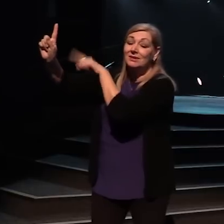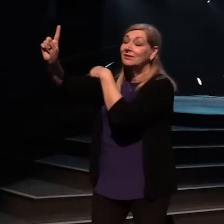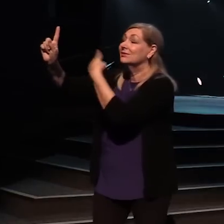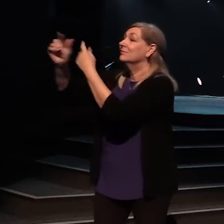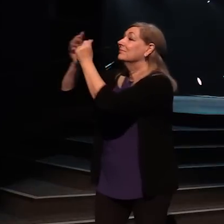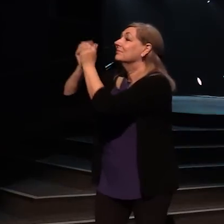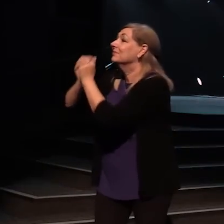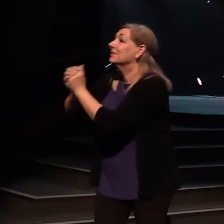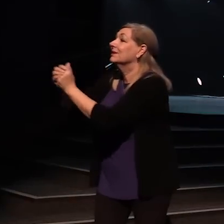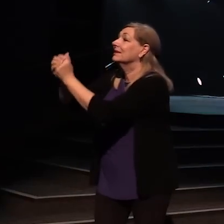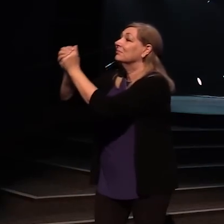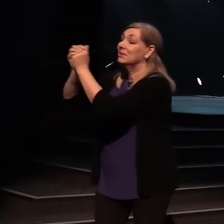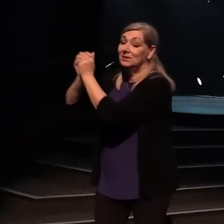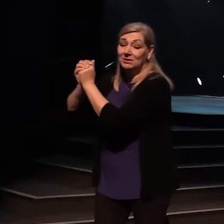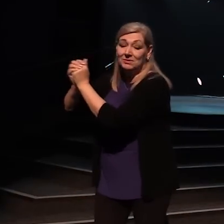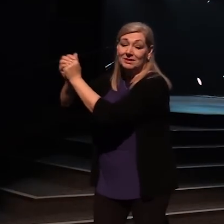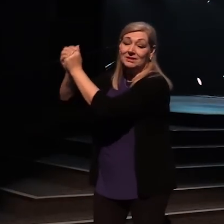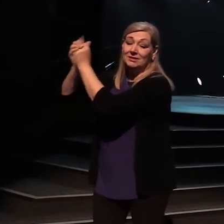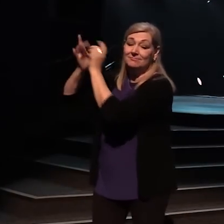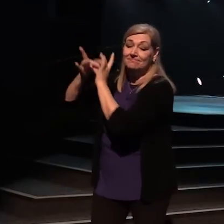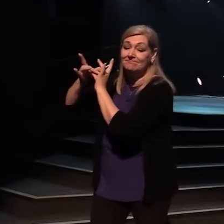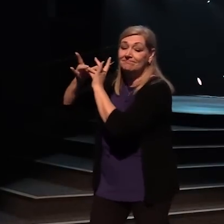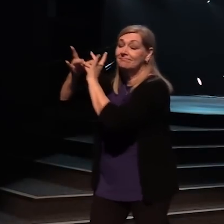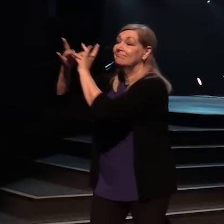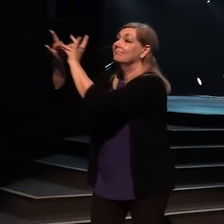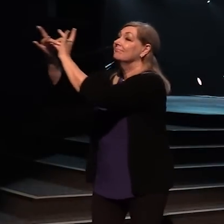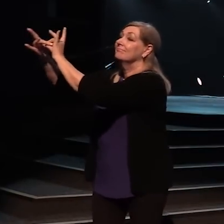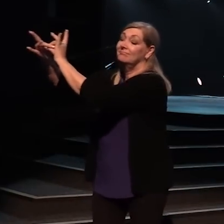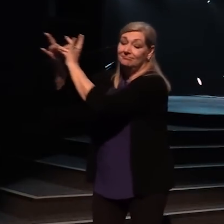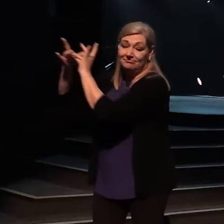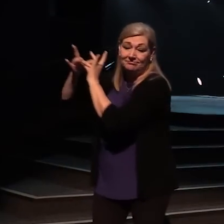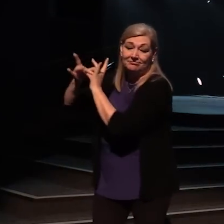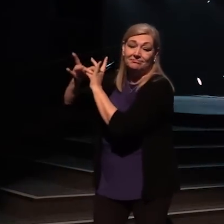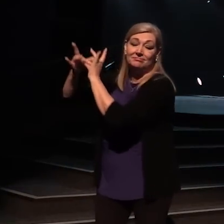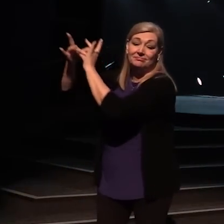Let value your name of of Amen.